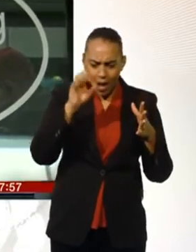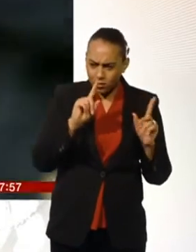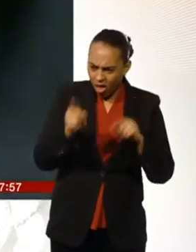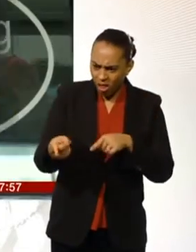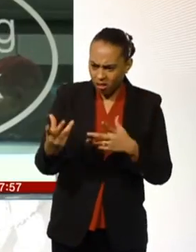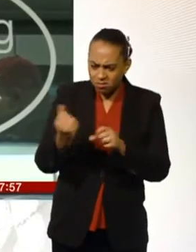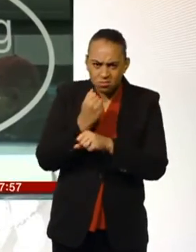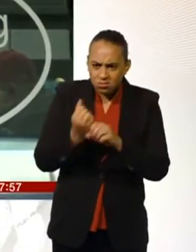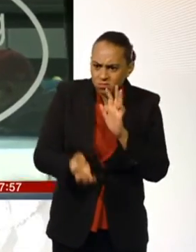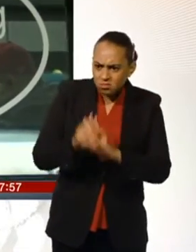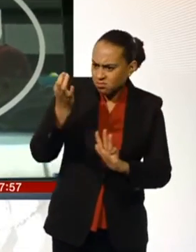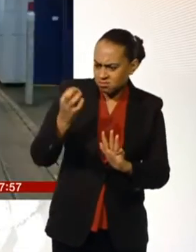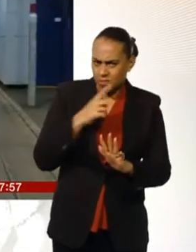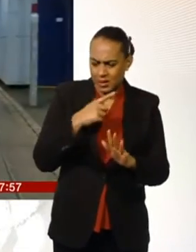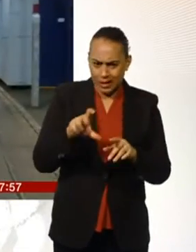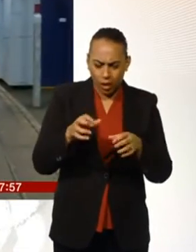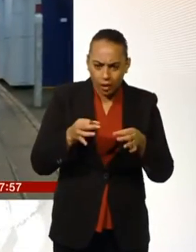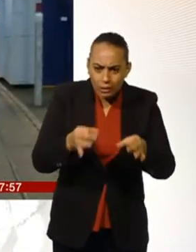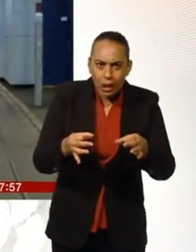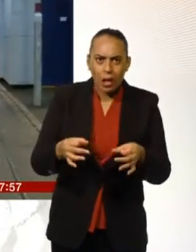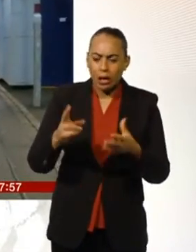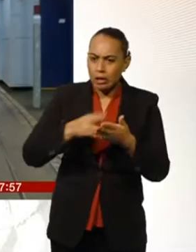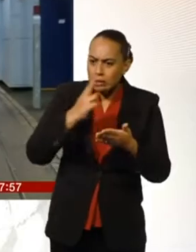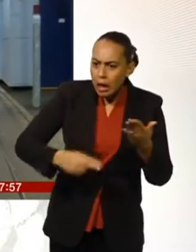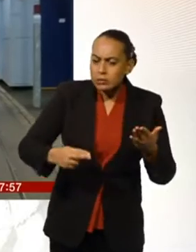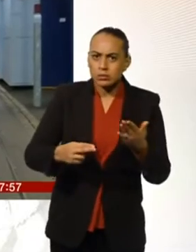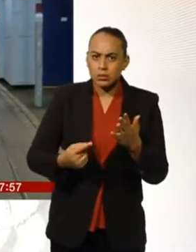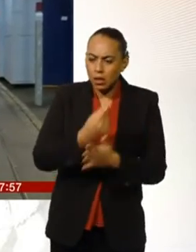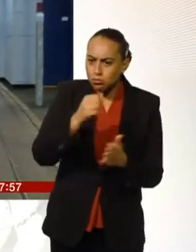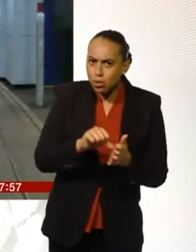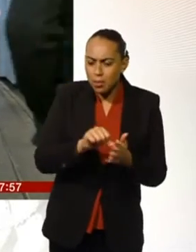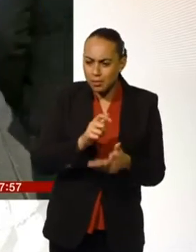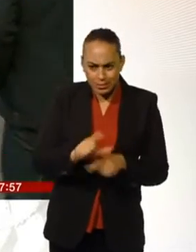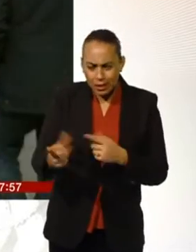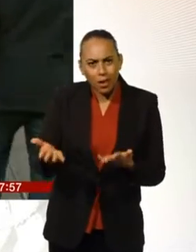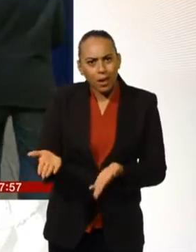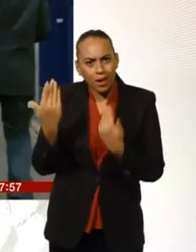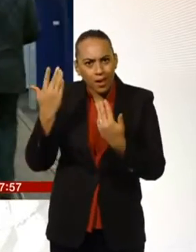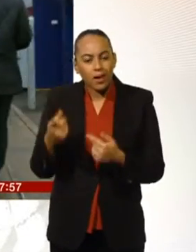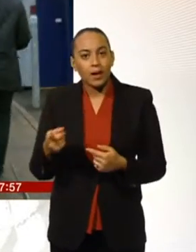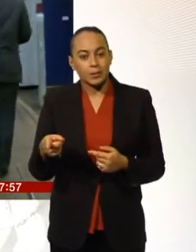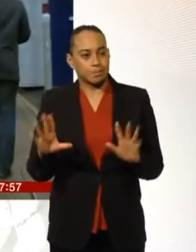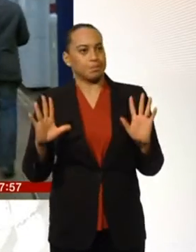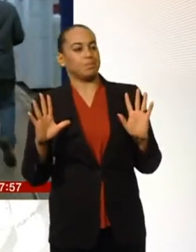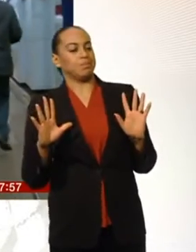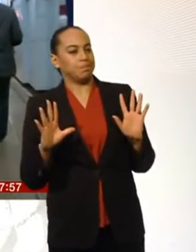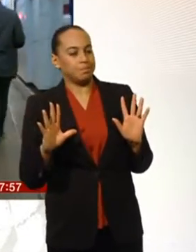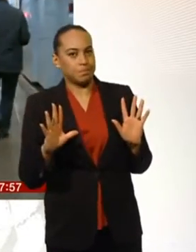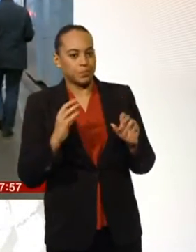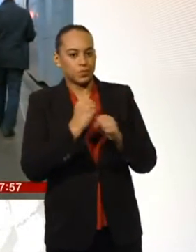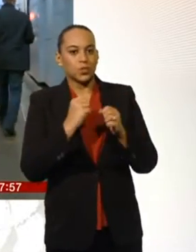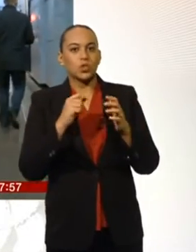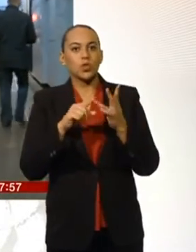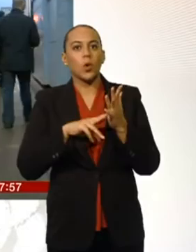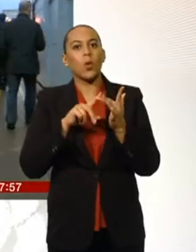says there's still an unacceptably high level of cancellations and delays on the Thameslink and Great Northern lines. Govia Thameslink